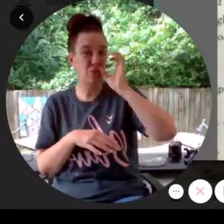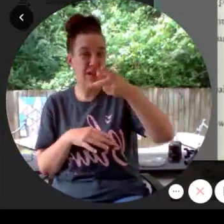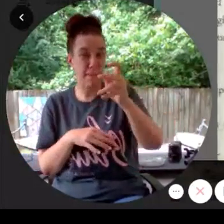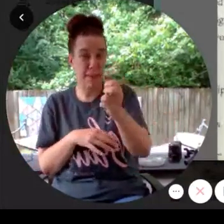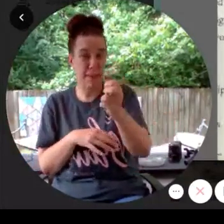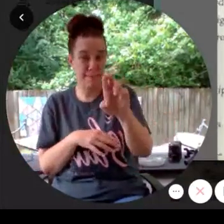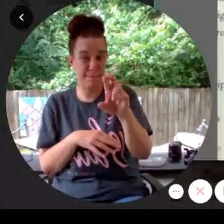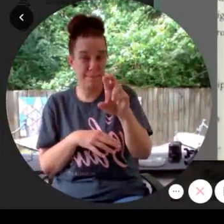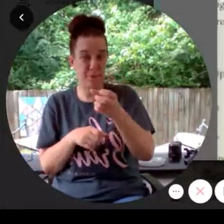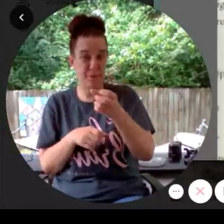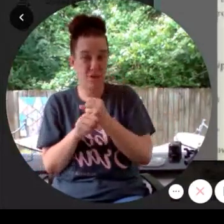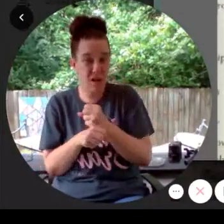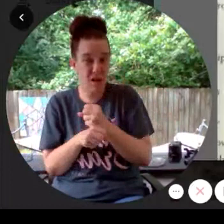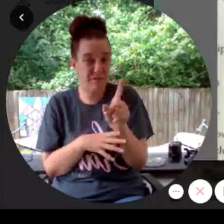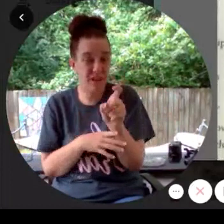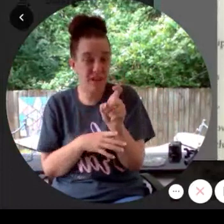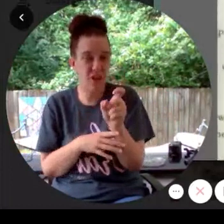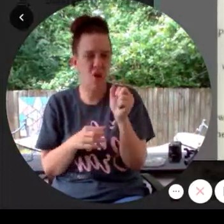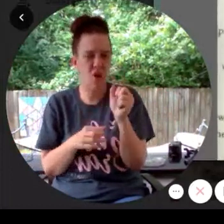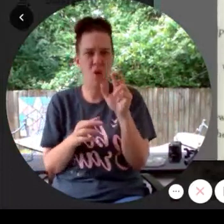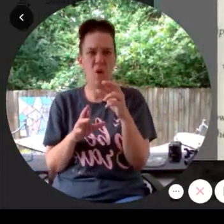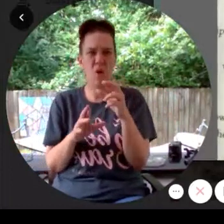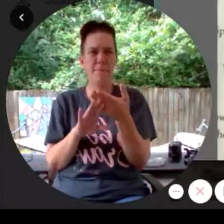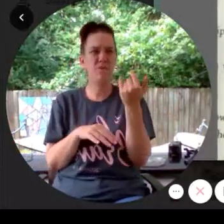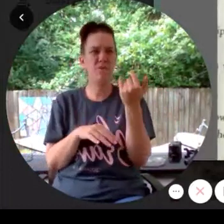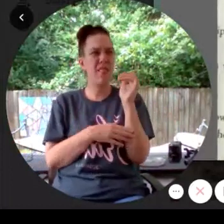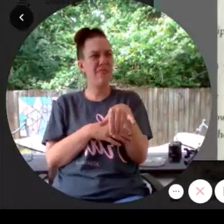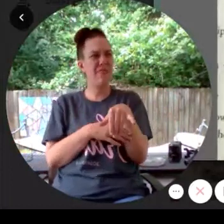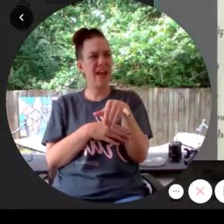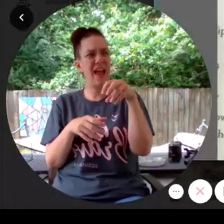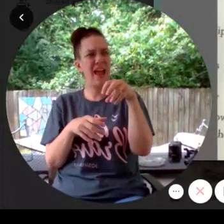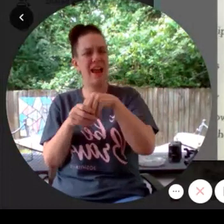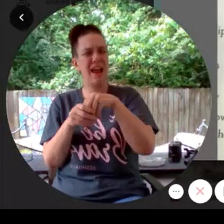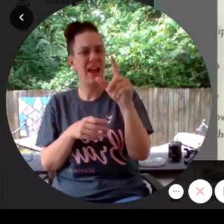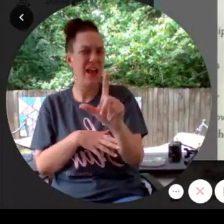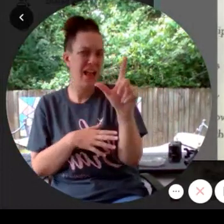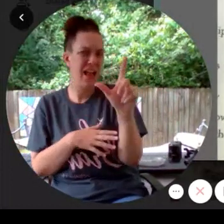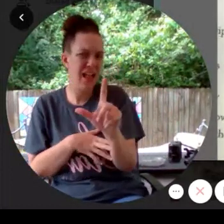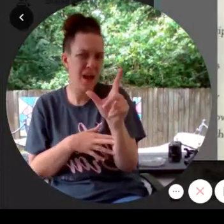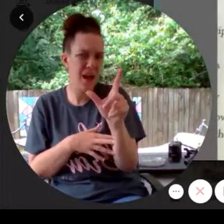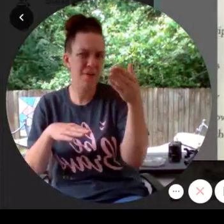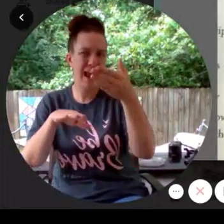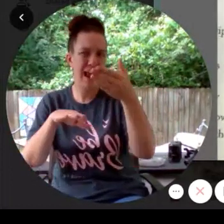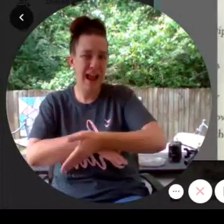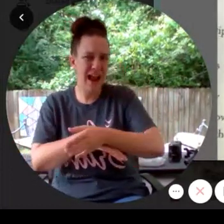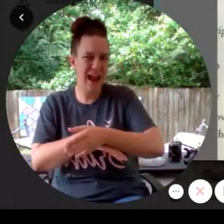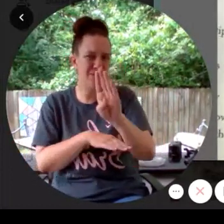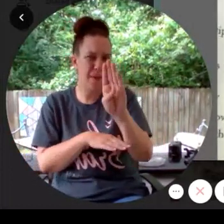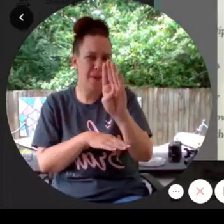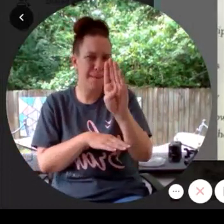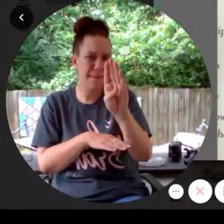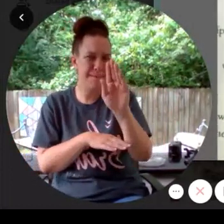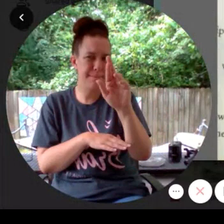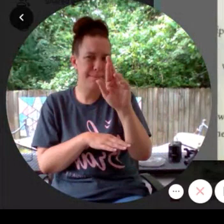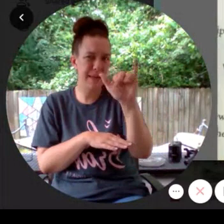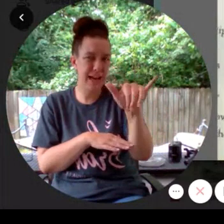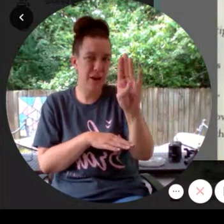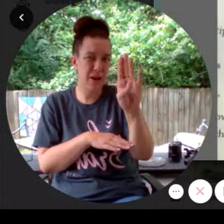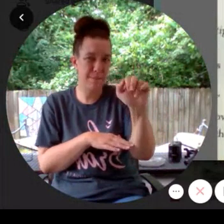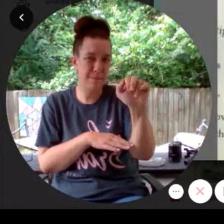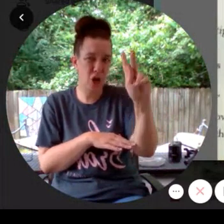Or even earlier in the library? After Barry Barkin had been fired?